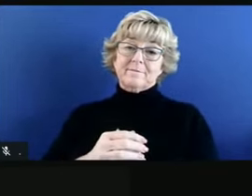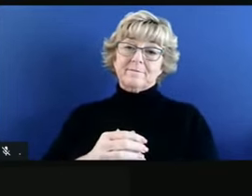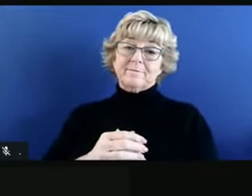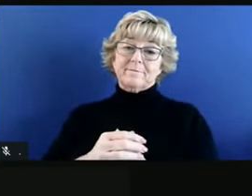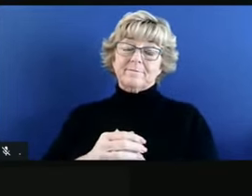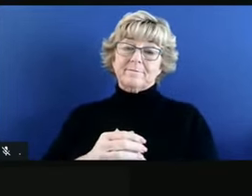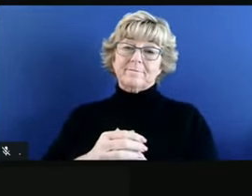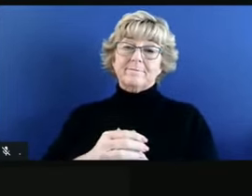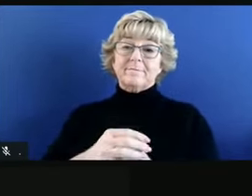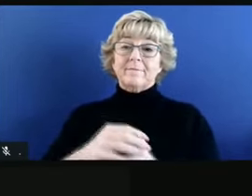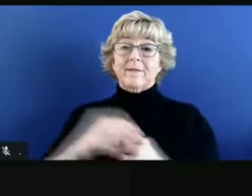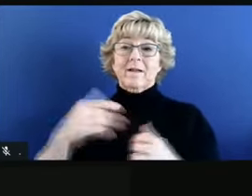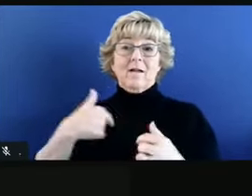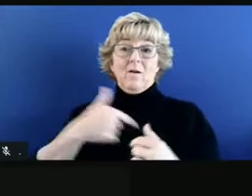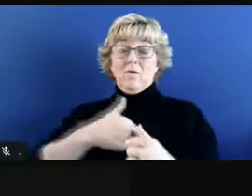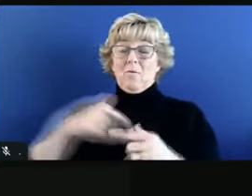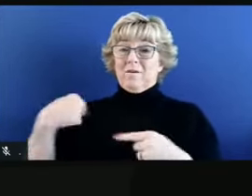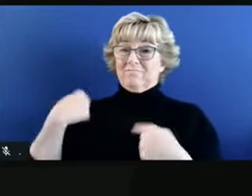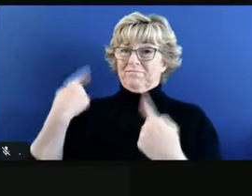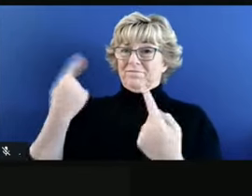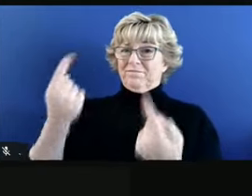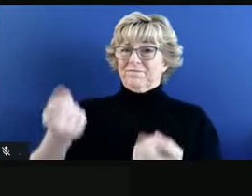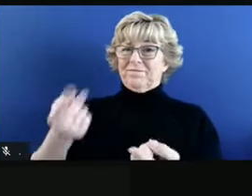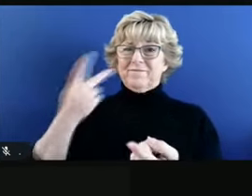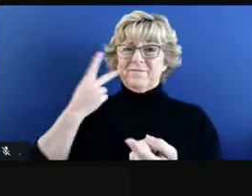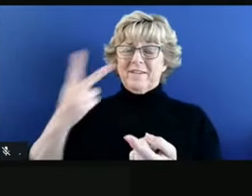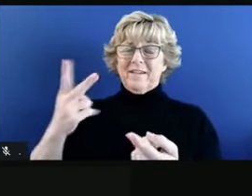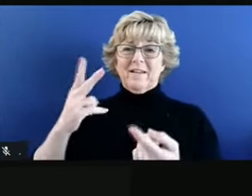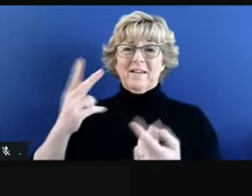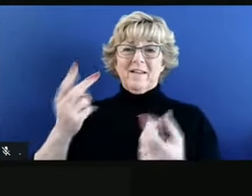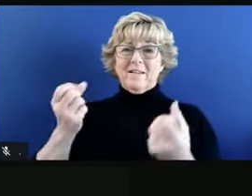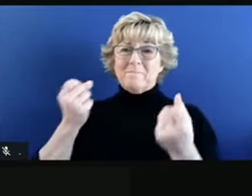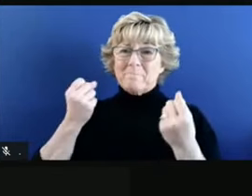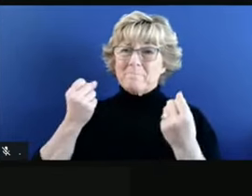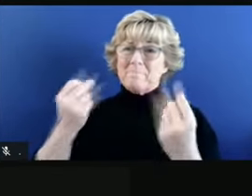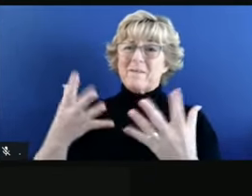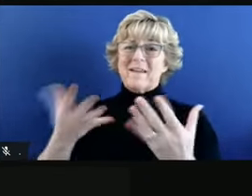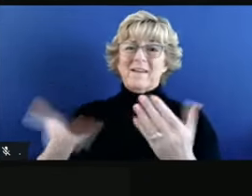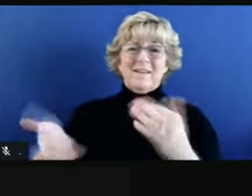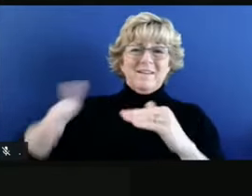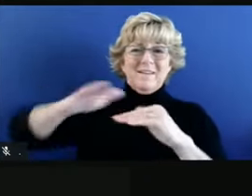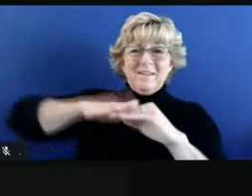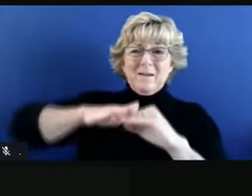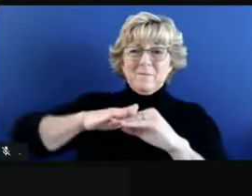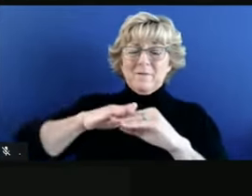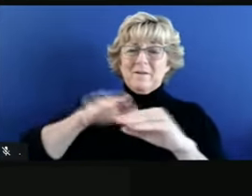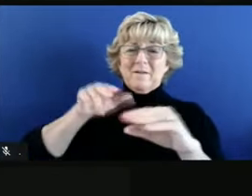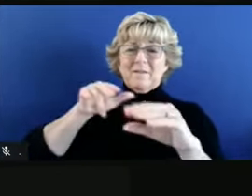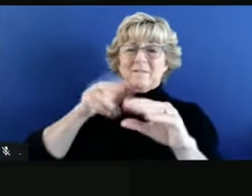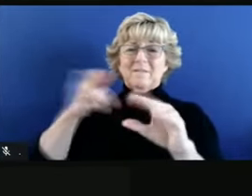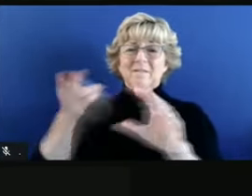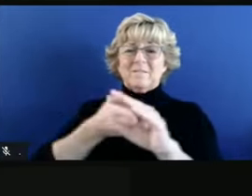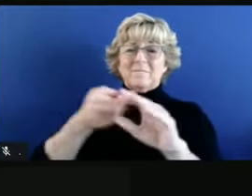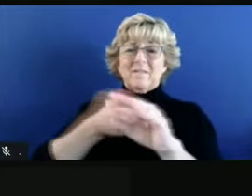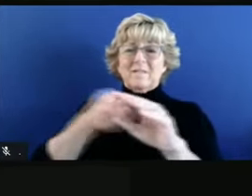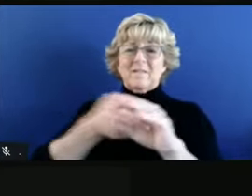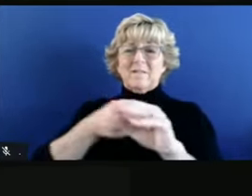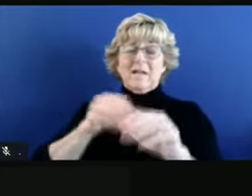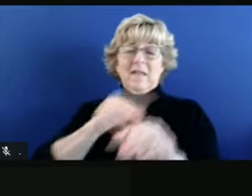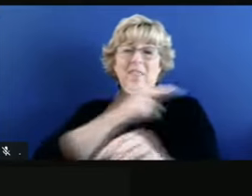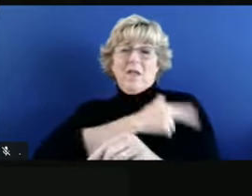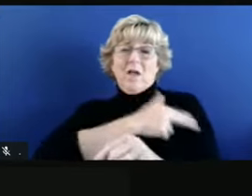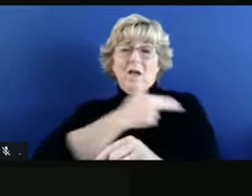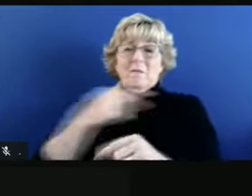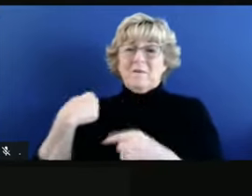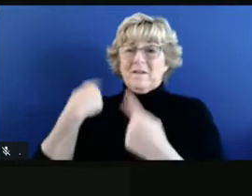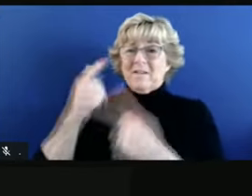we've ever seen as many hospital admissions increased like we did just in the past 24 hours. And